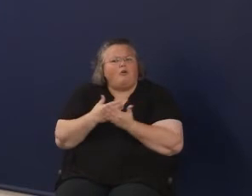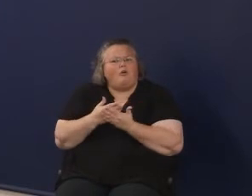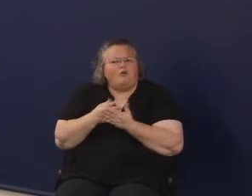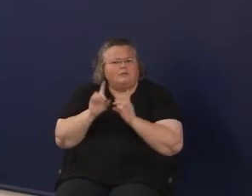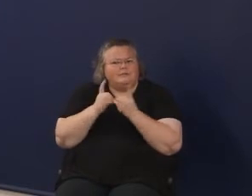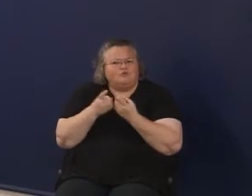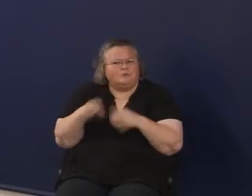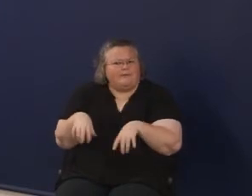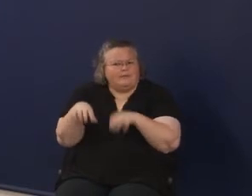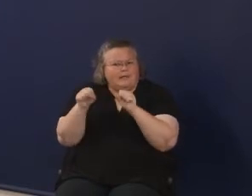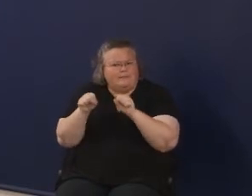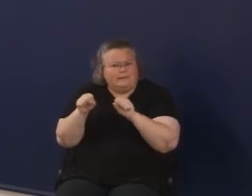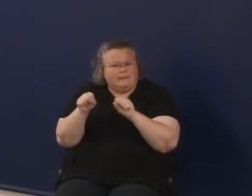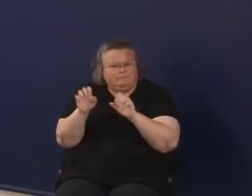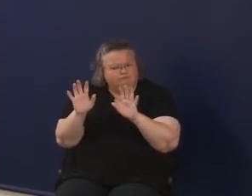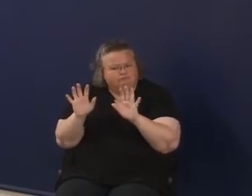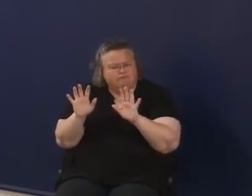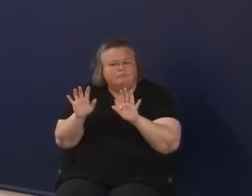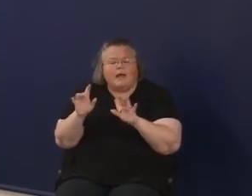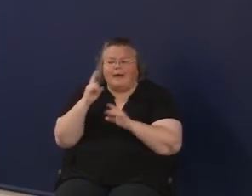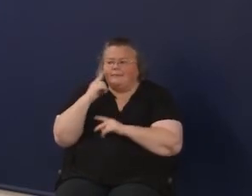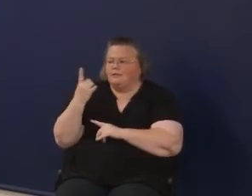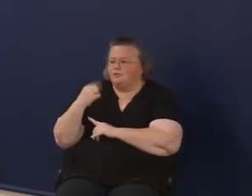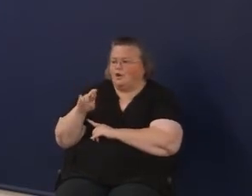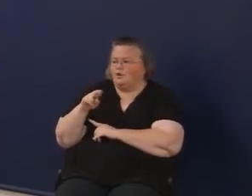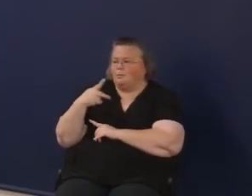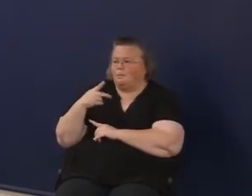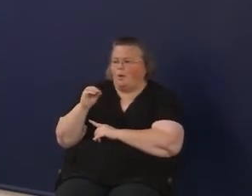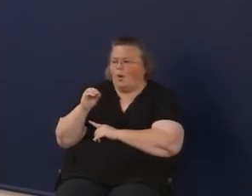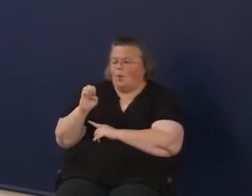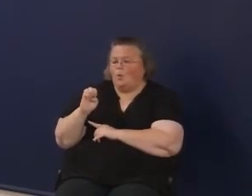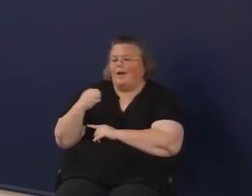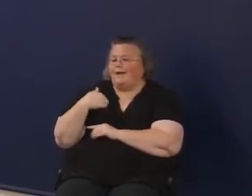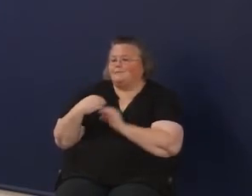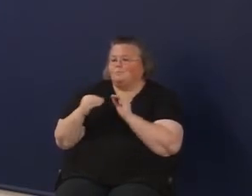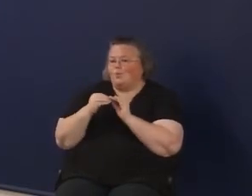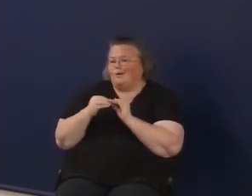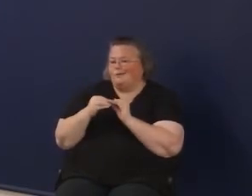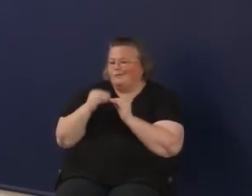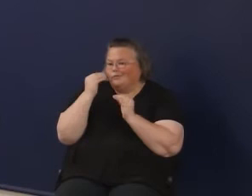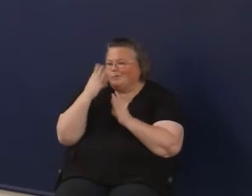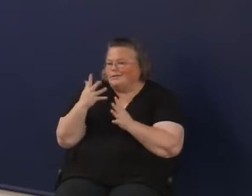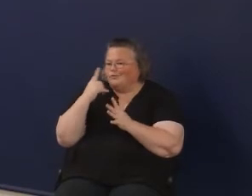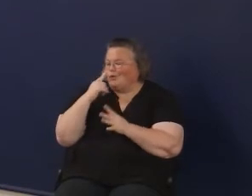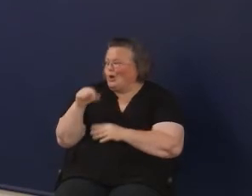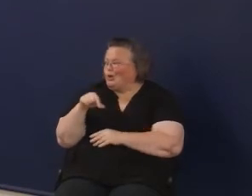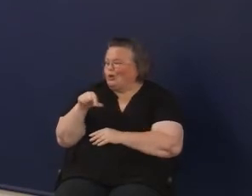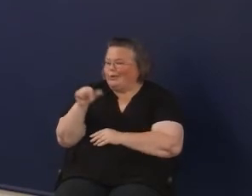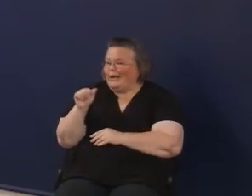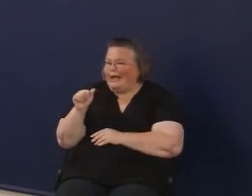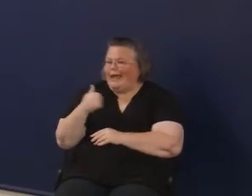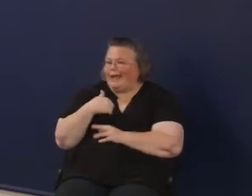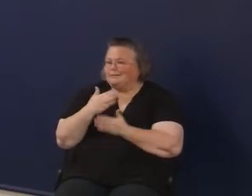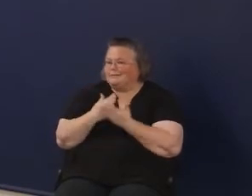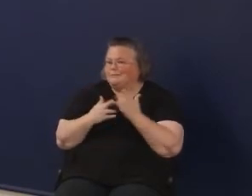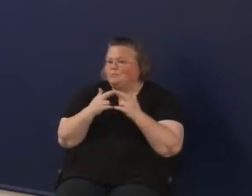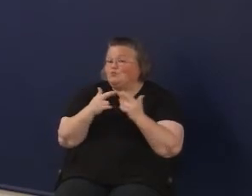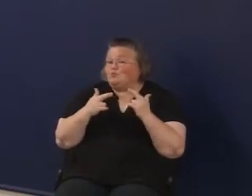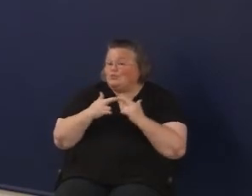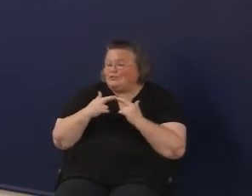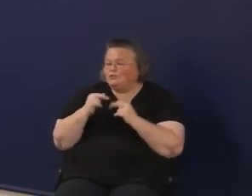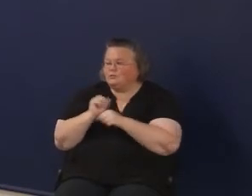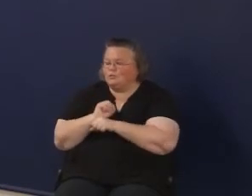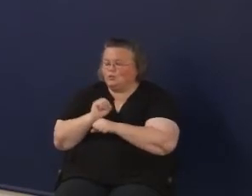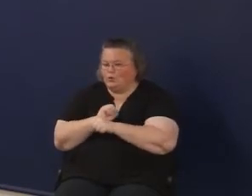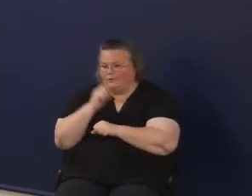have adopted one necessarily. I think Dr. Poe has some additional insight he can share in Q&A maybe about how there was some regional work happening